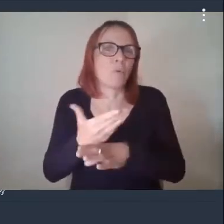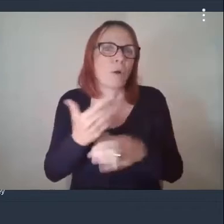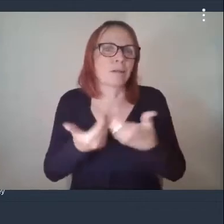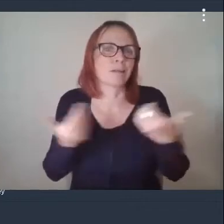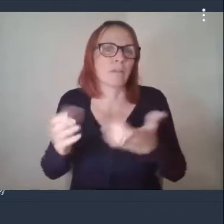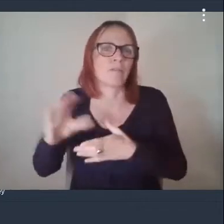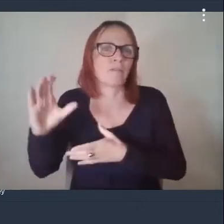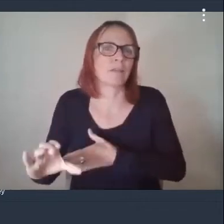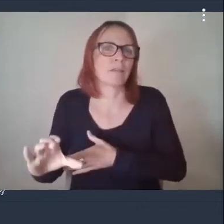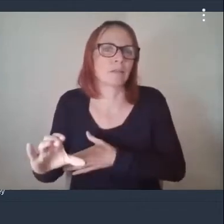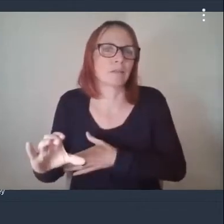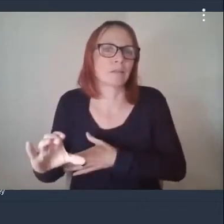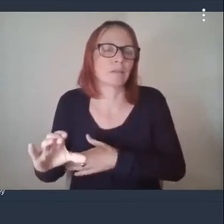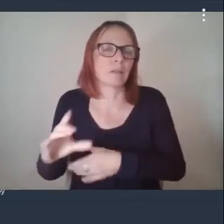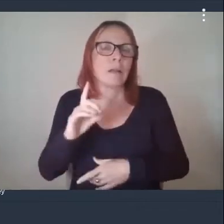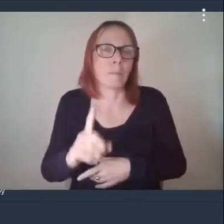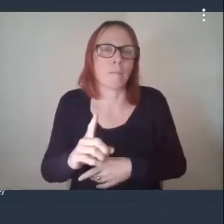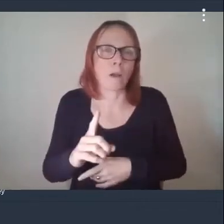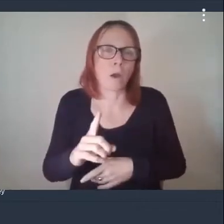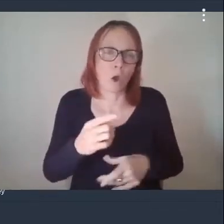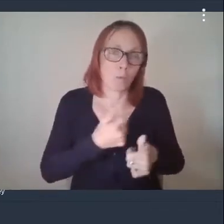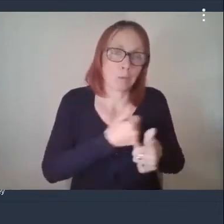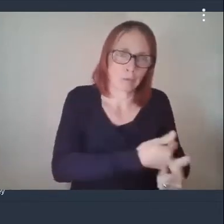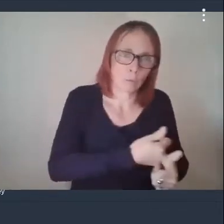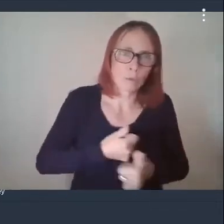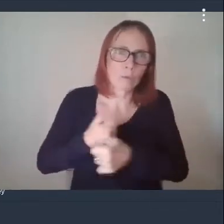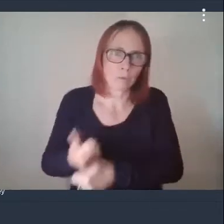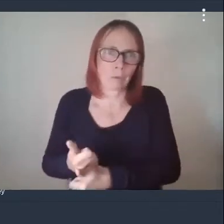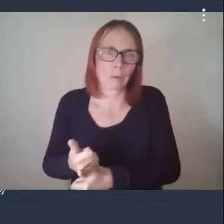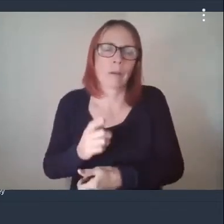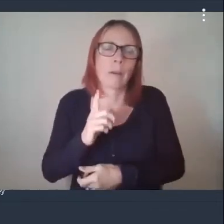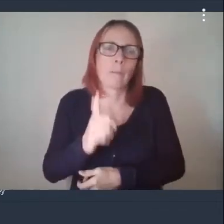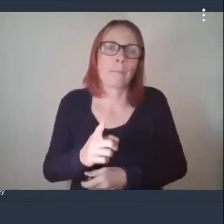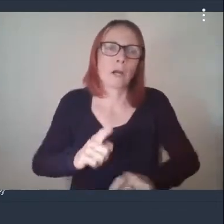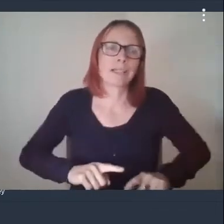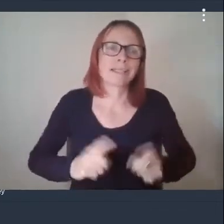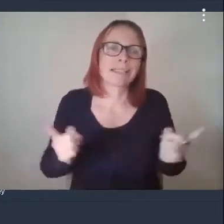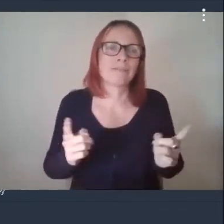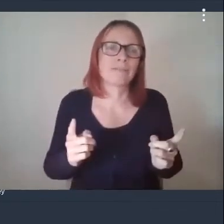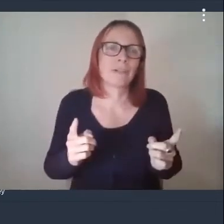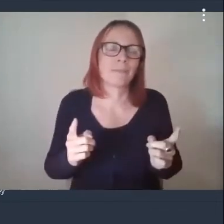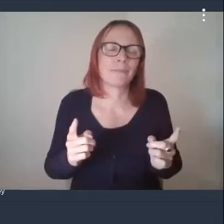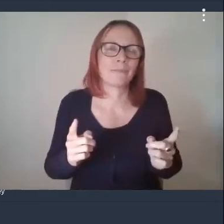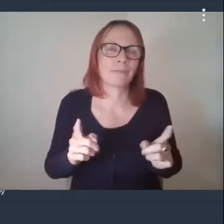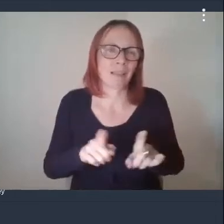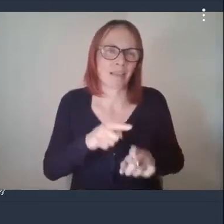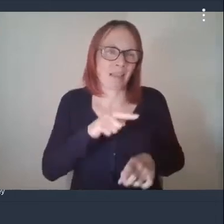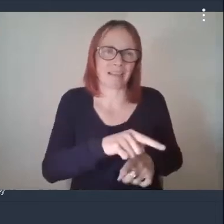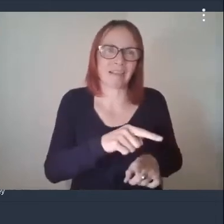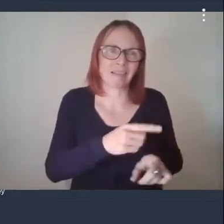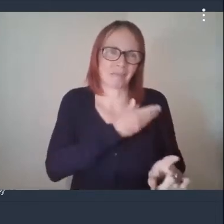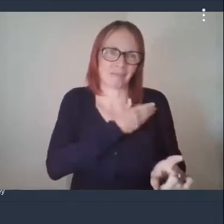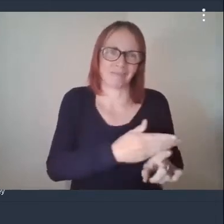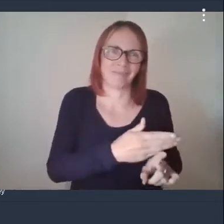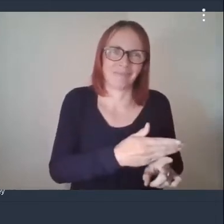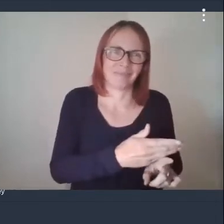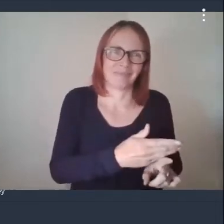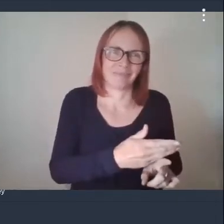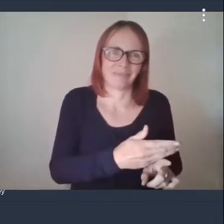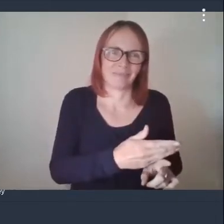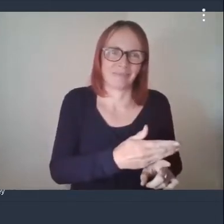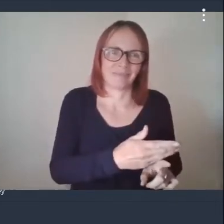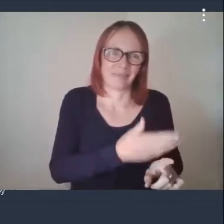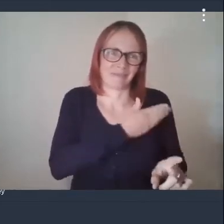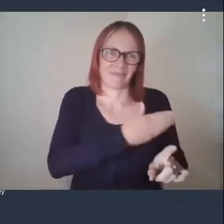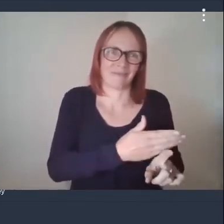still doing what we can in this community we're just at a different stage of that life cycle so the stuff we were doing in